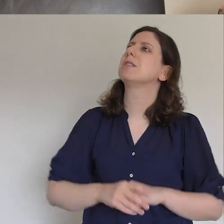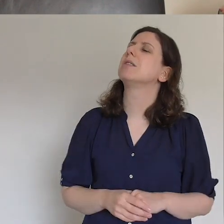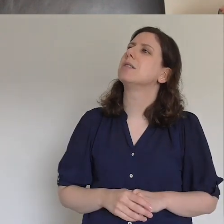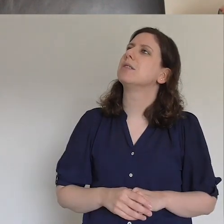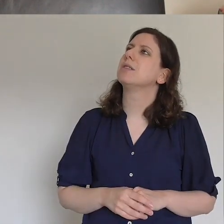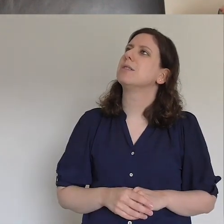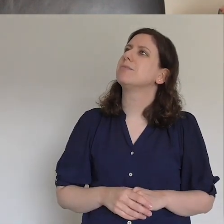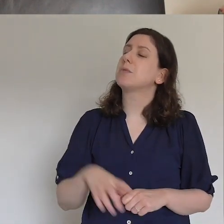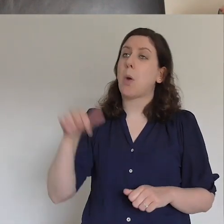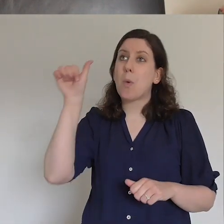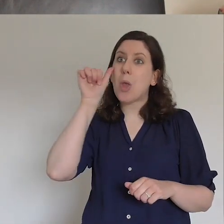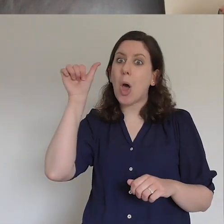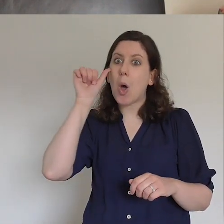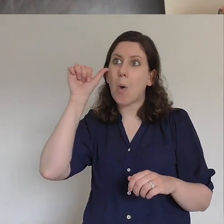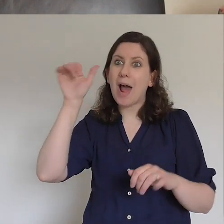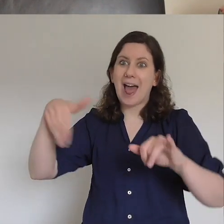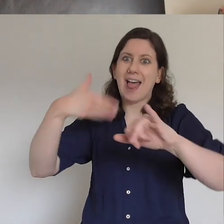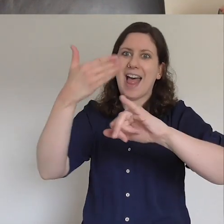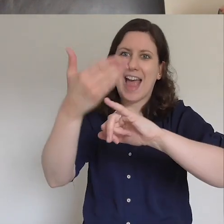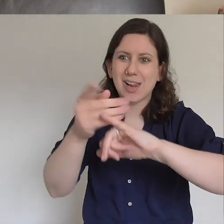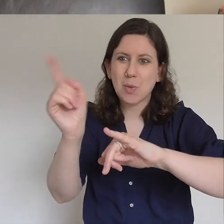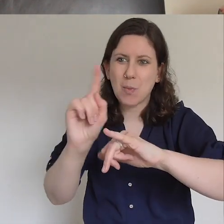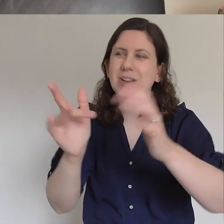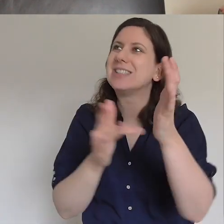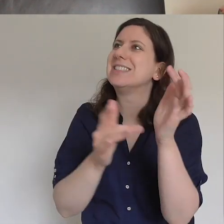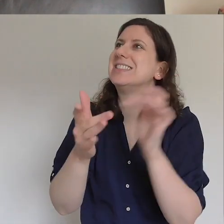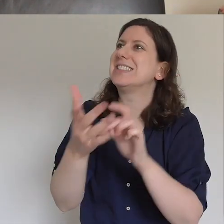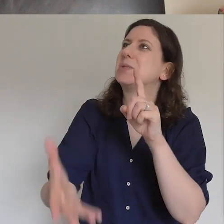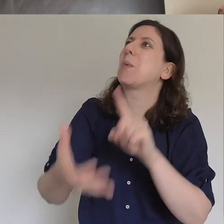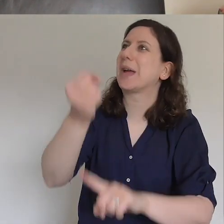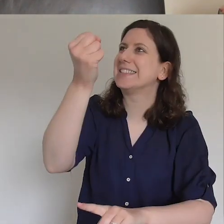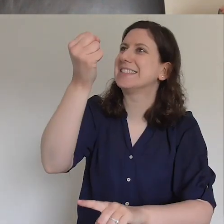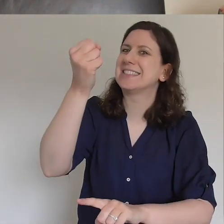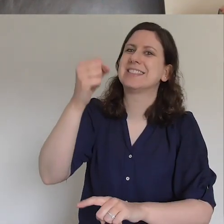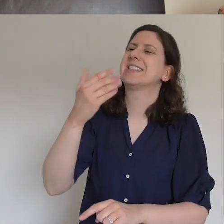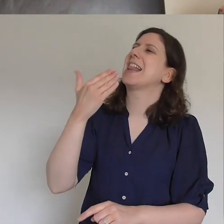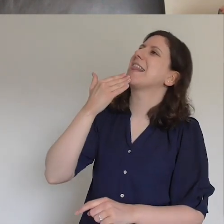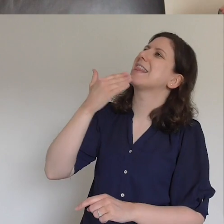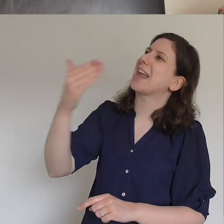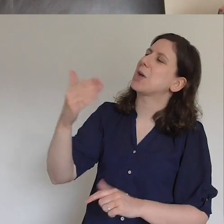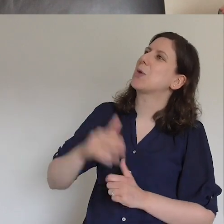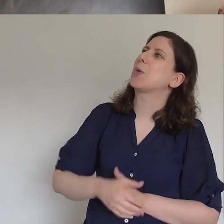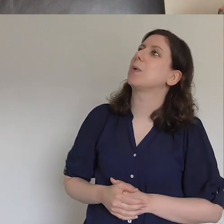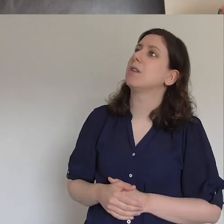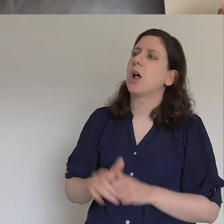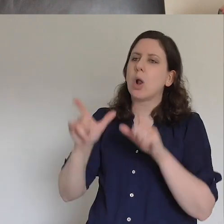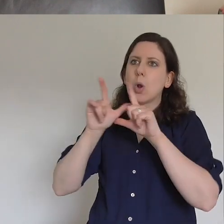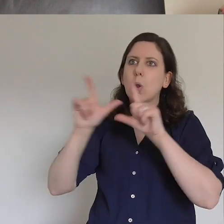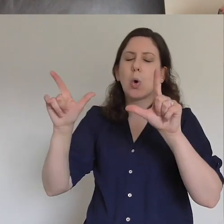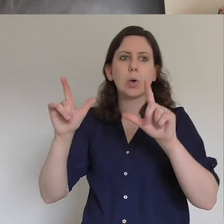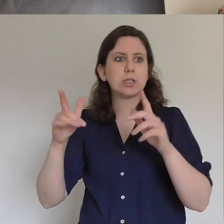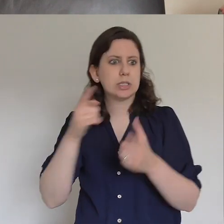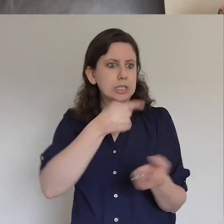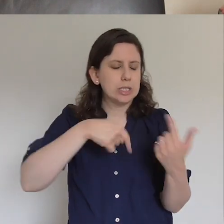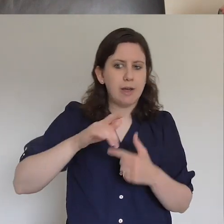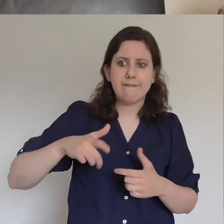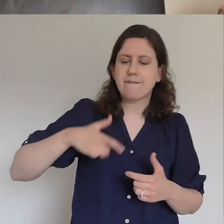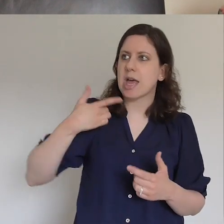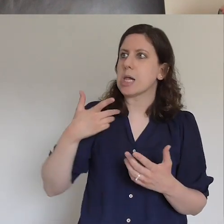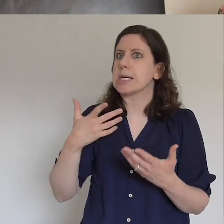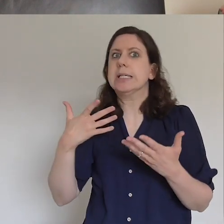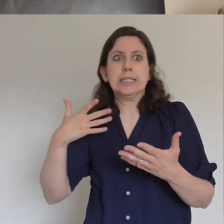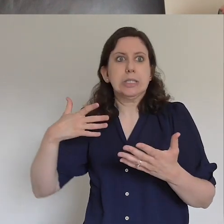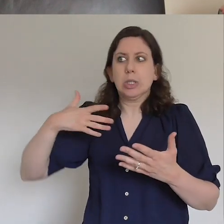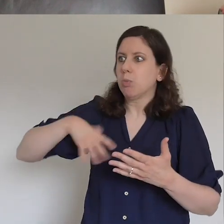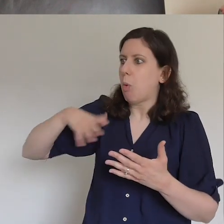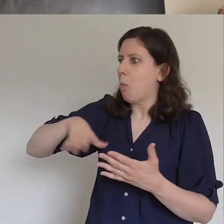we know the end of the story and we are grateful to you for that and Lord we are compelled to share that means whether we want